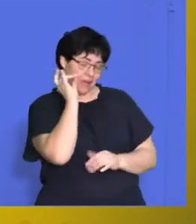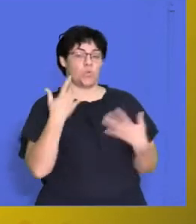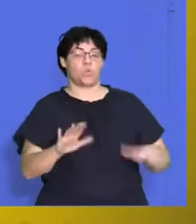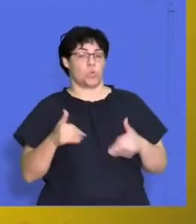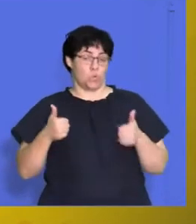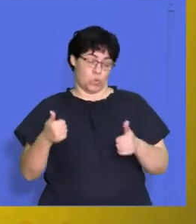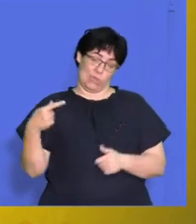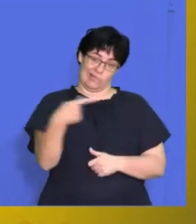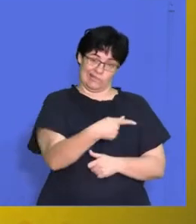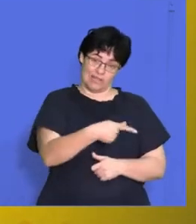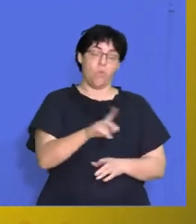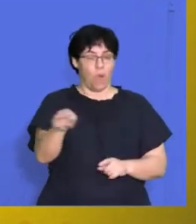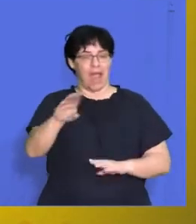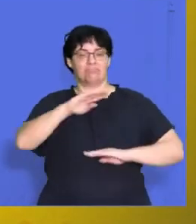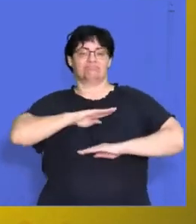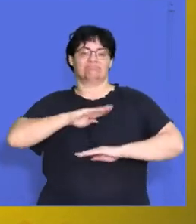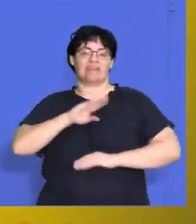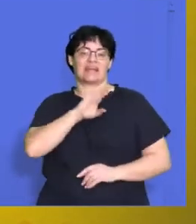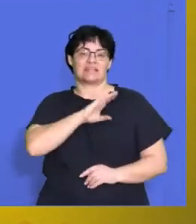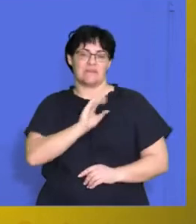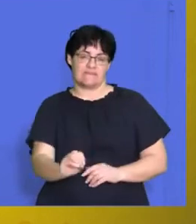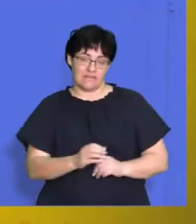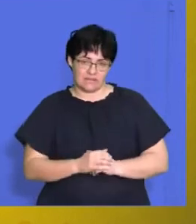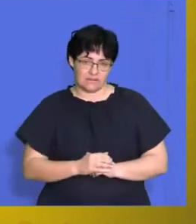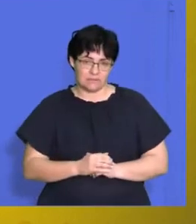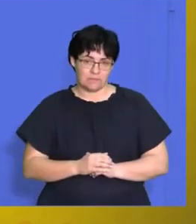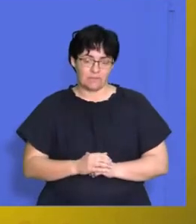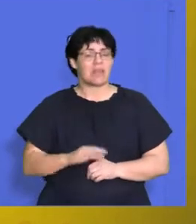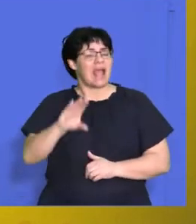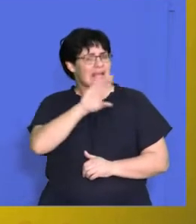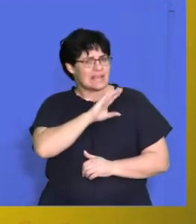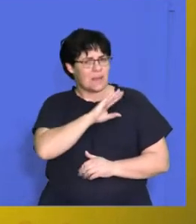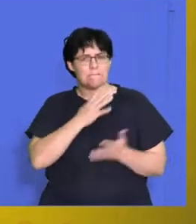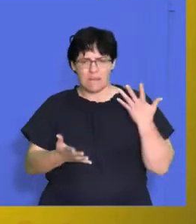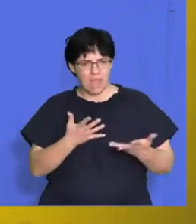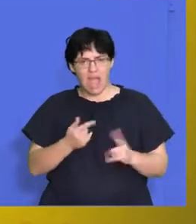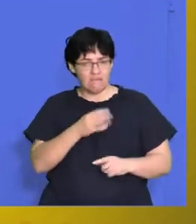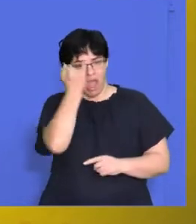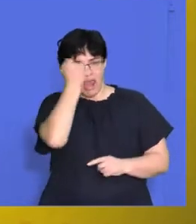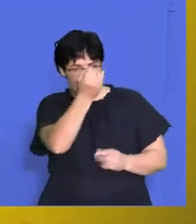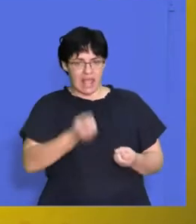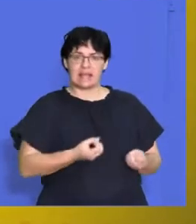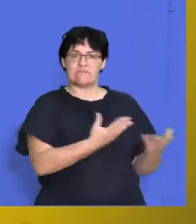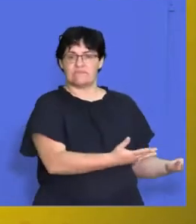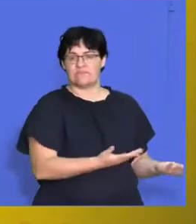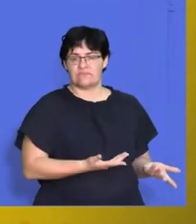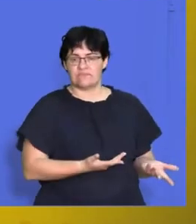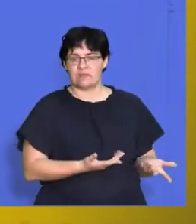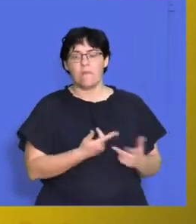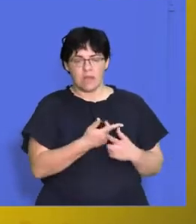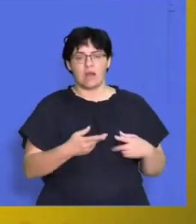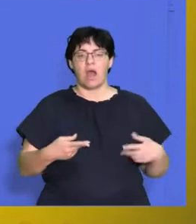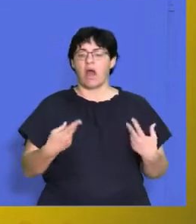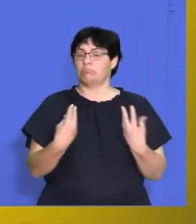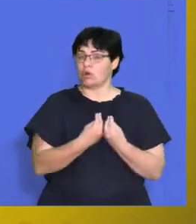mouth from very satisfied customers there. Your customers might also give you a great idea on how to make your